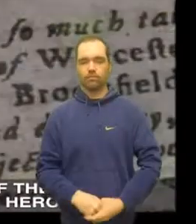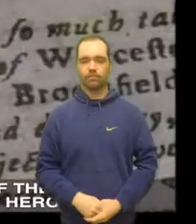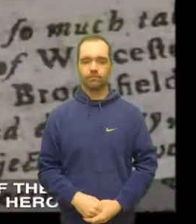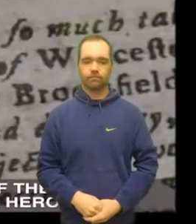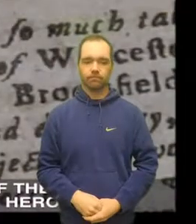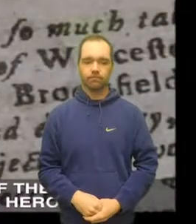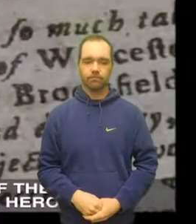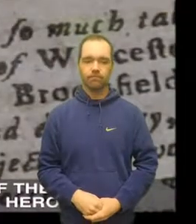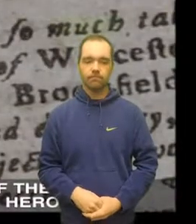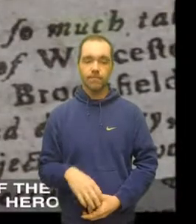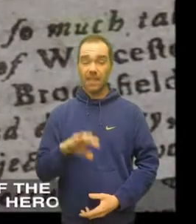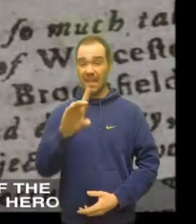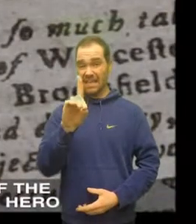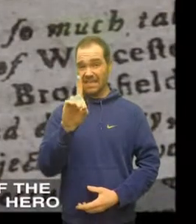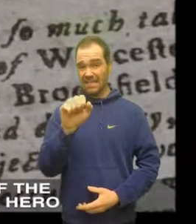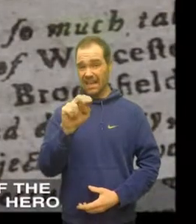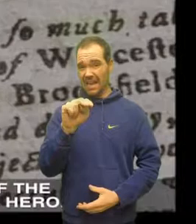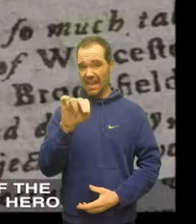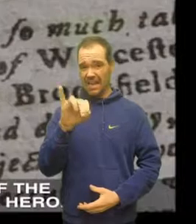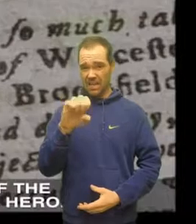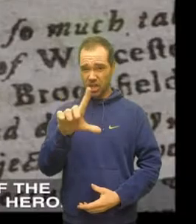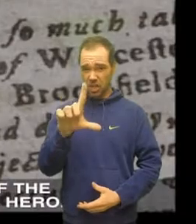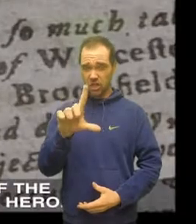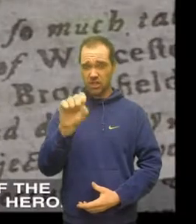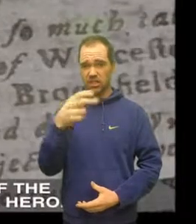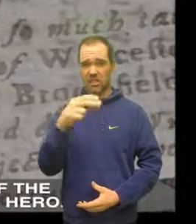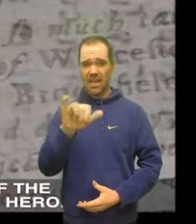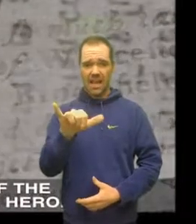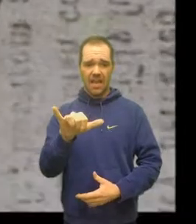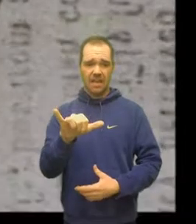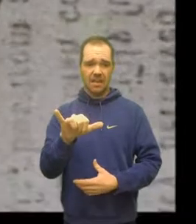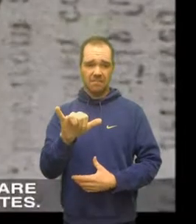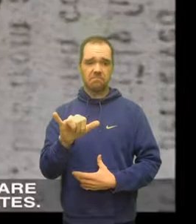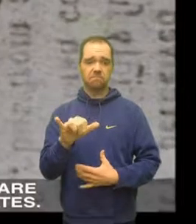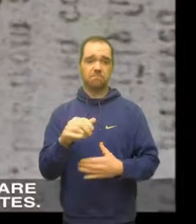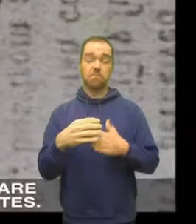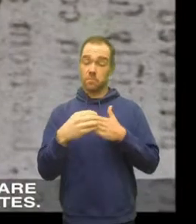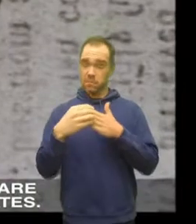Daniel Shays the leader of the insurgents becomes a folk hero